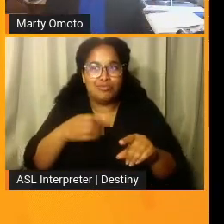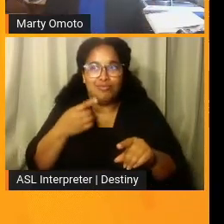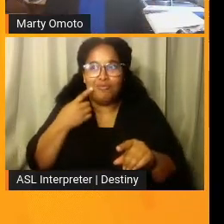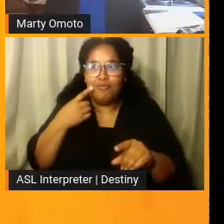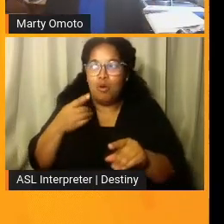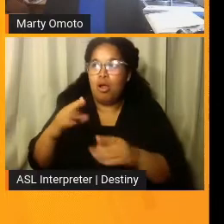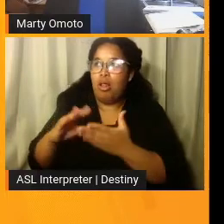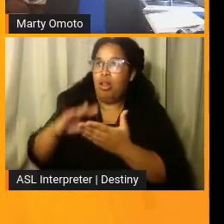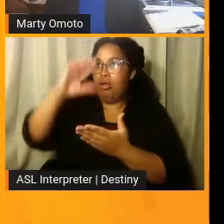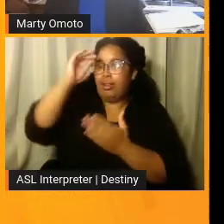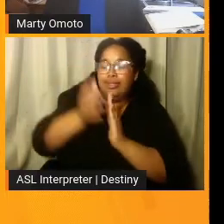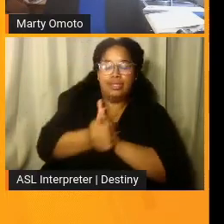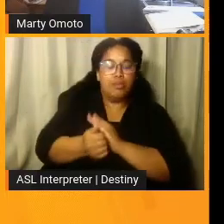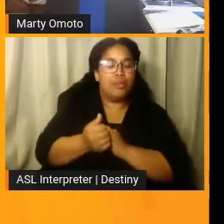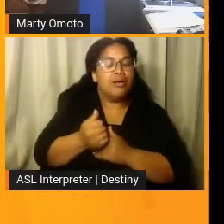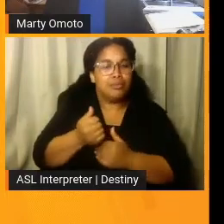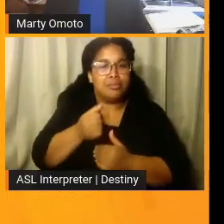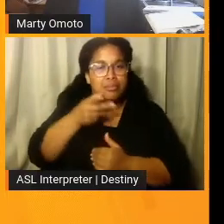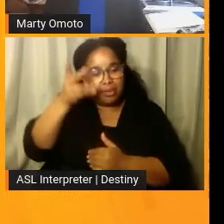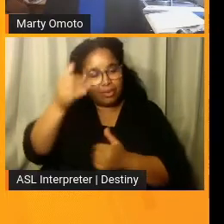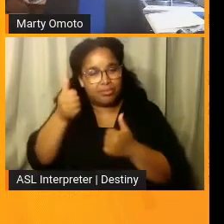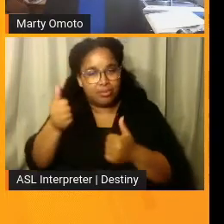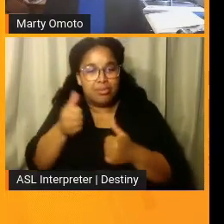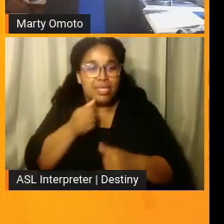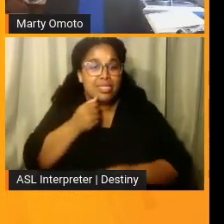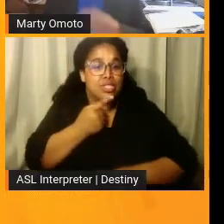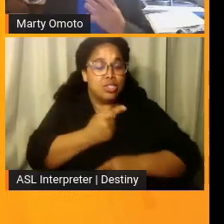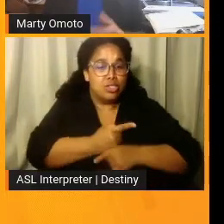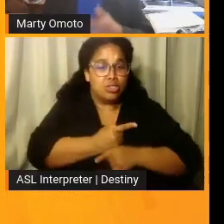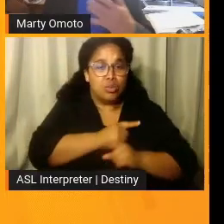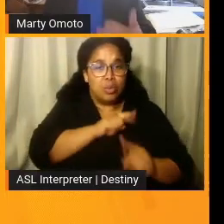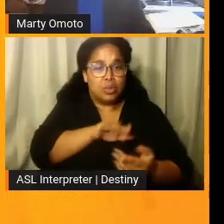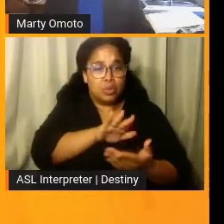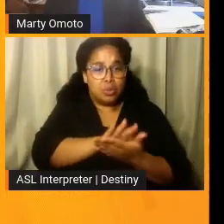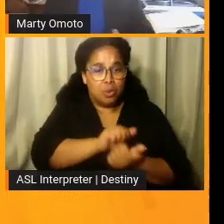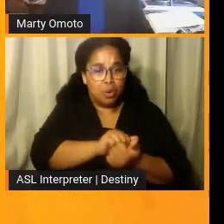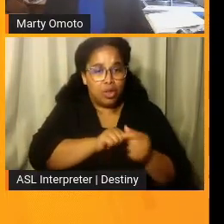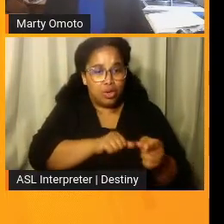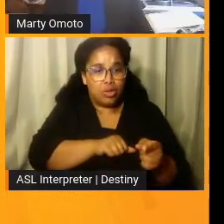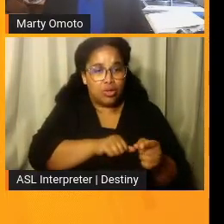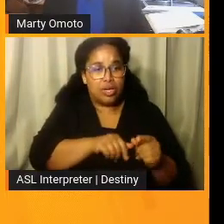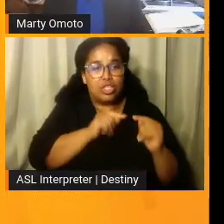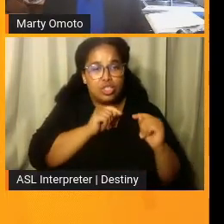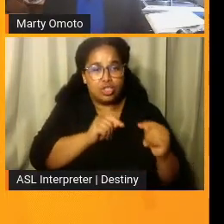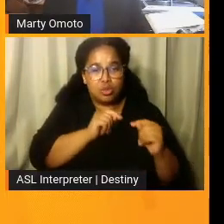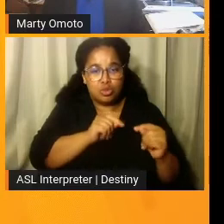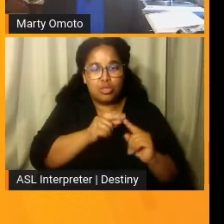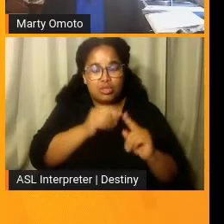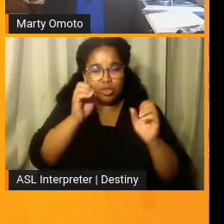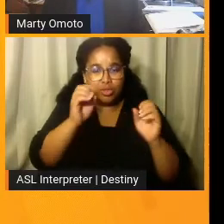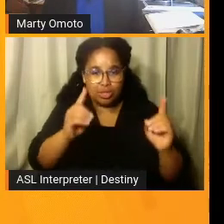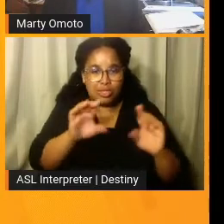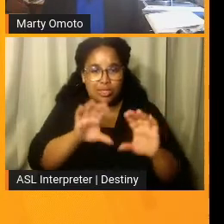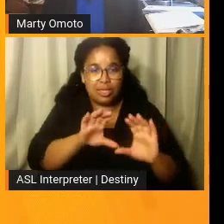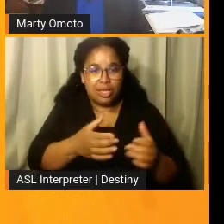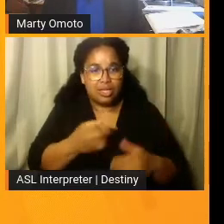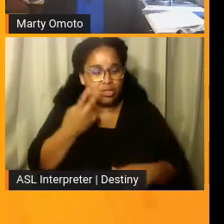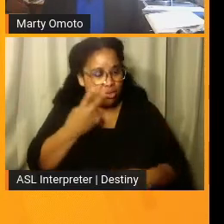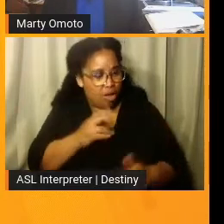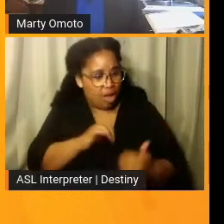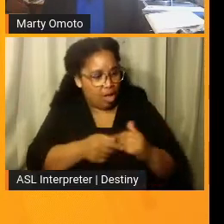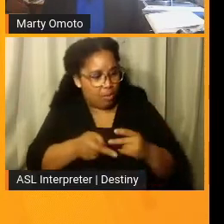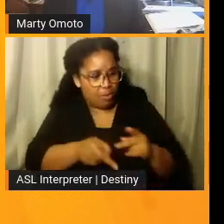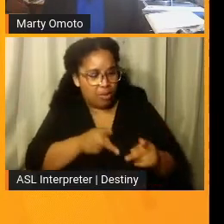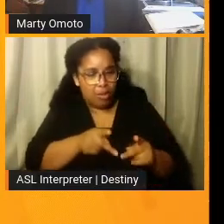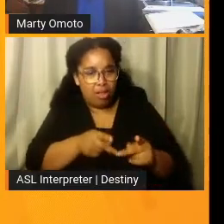But my sister, when I went to school with her and actually tutored her special education classes, I saw how people treated